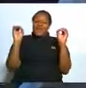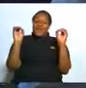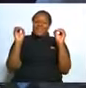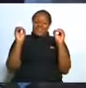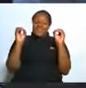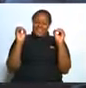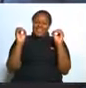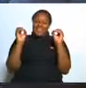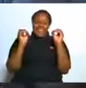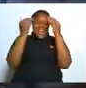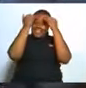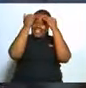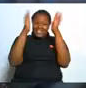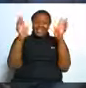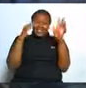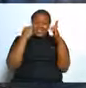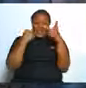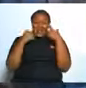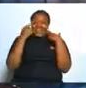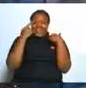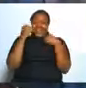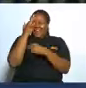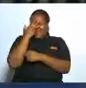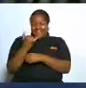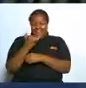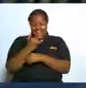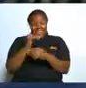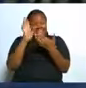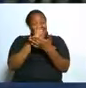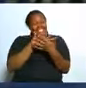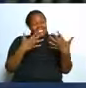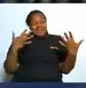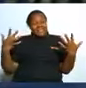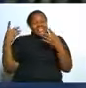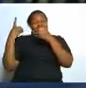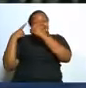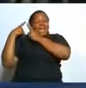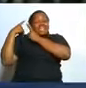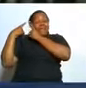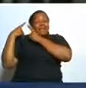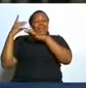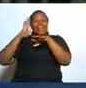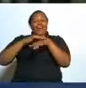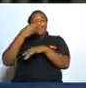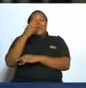she don't know why she is crying some of the things depends on the hormones